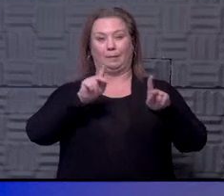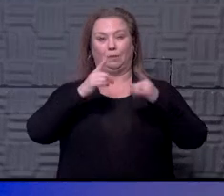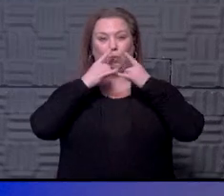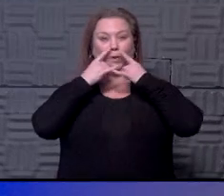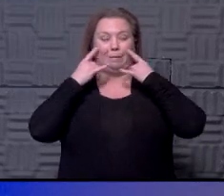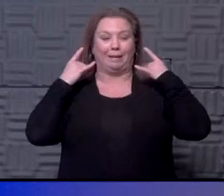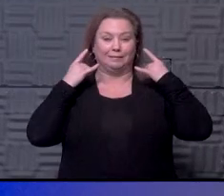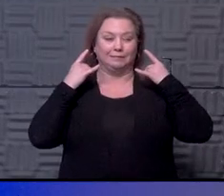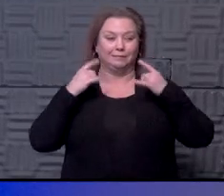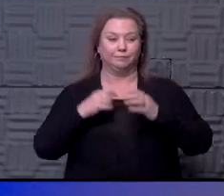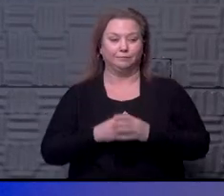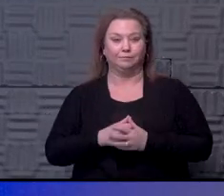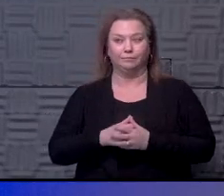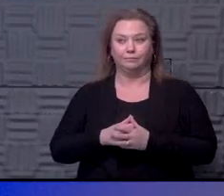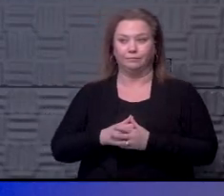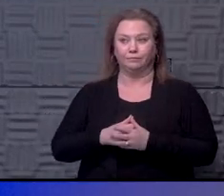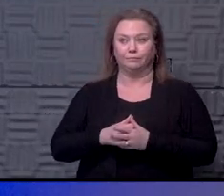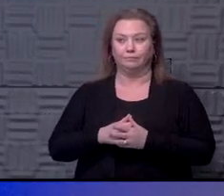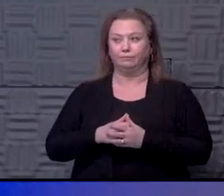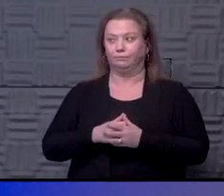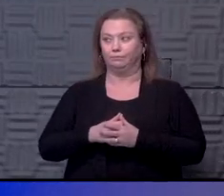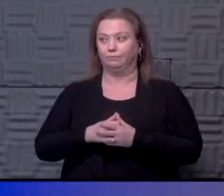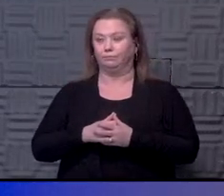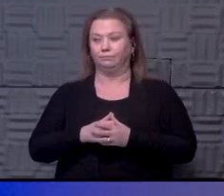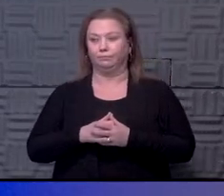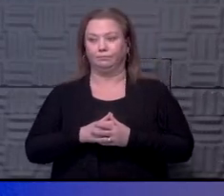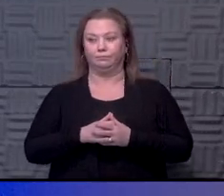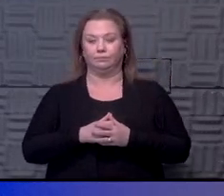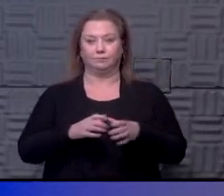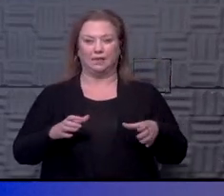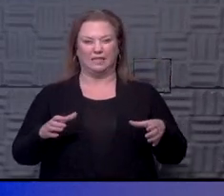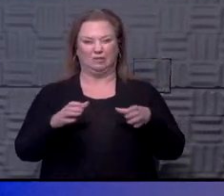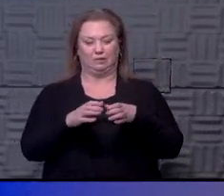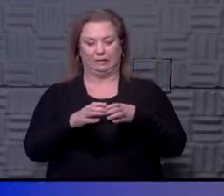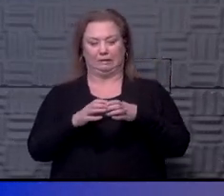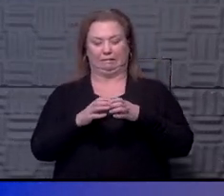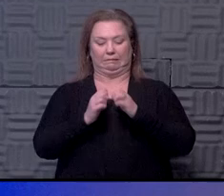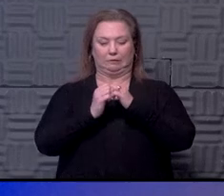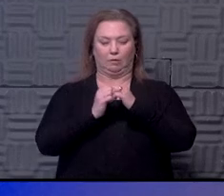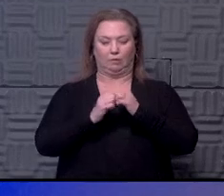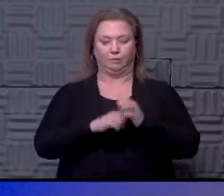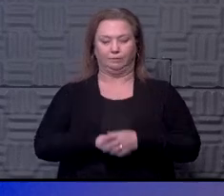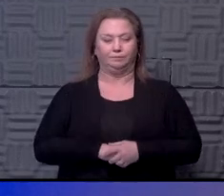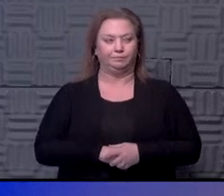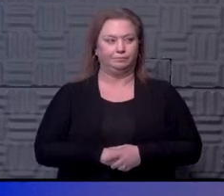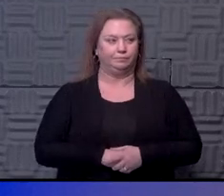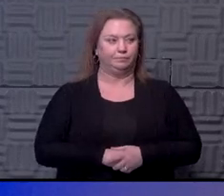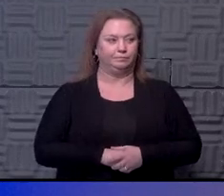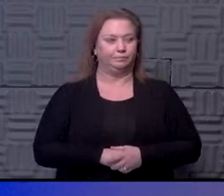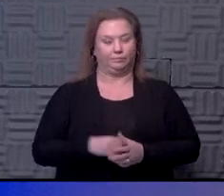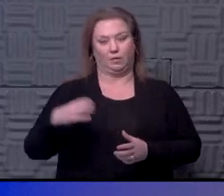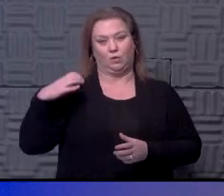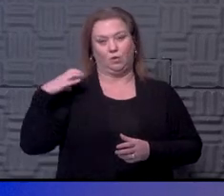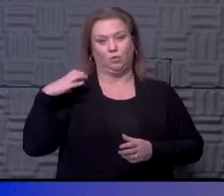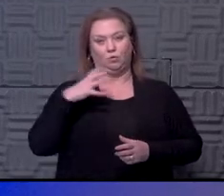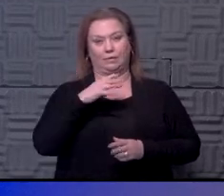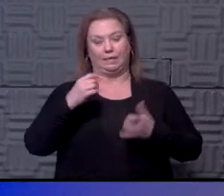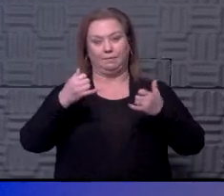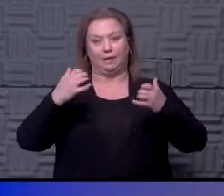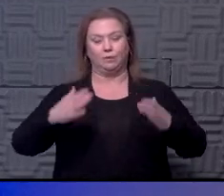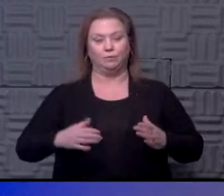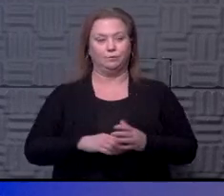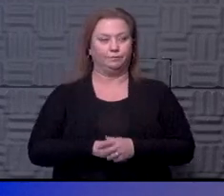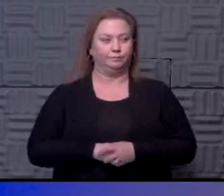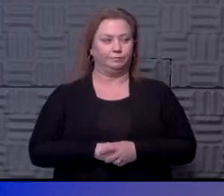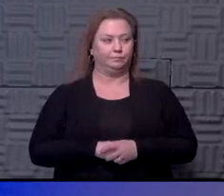important. You know, because they're just centered together so closely, coaches and players.